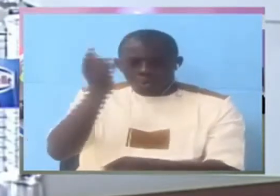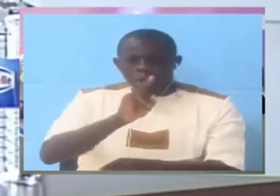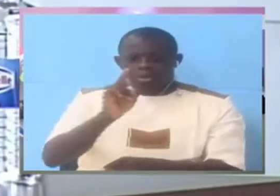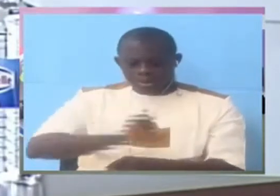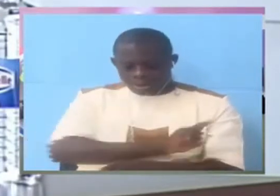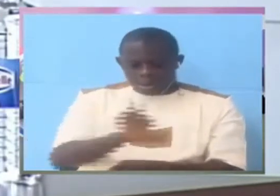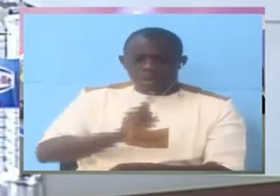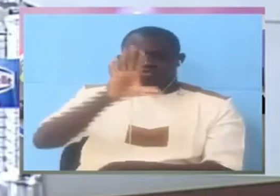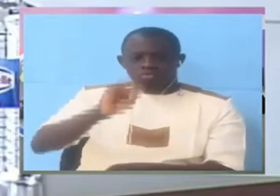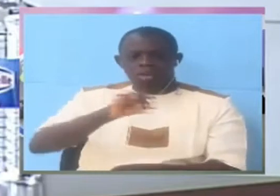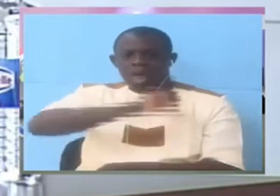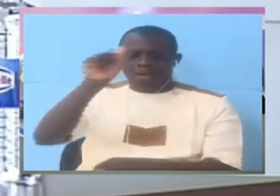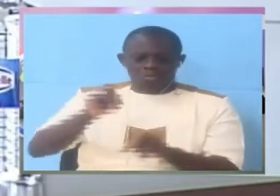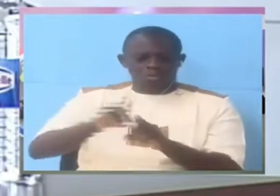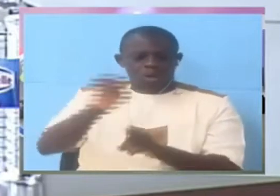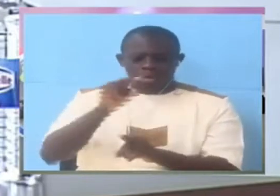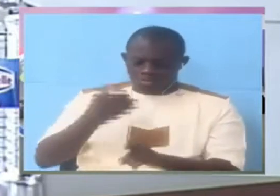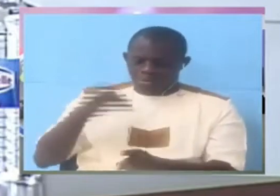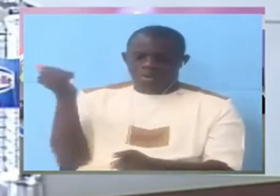doing and what we were paying them for.